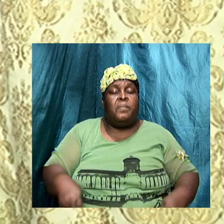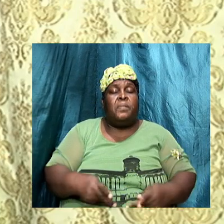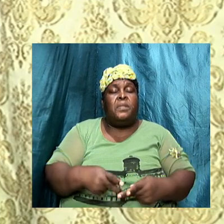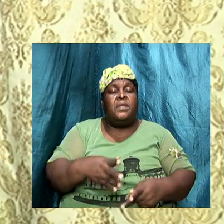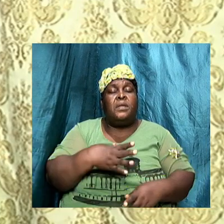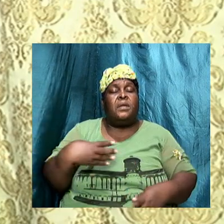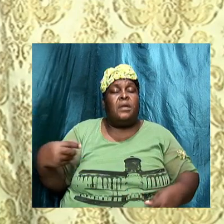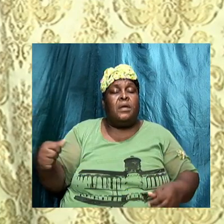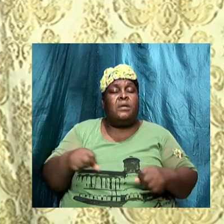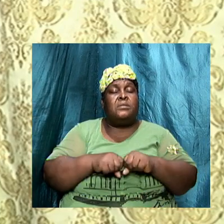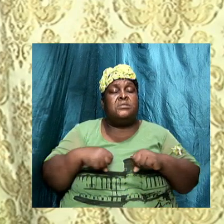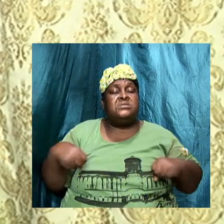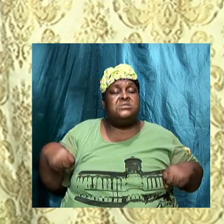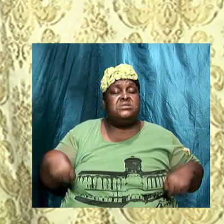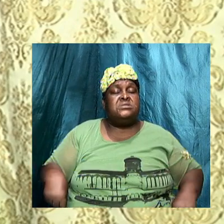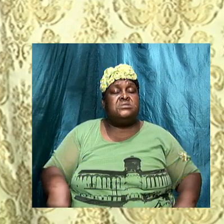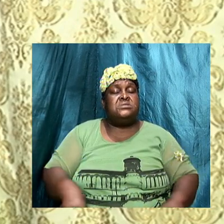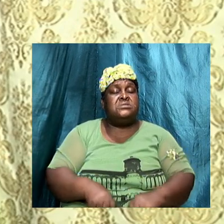Sadducees